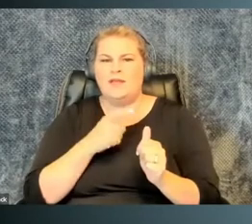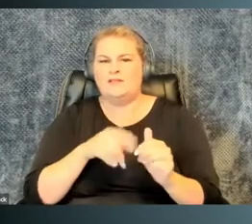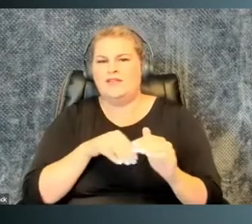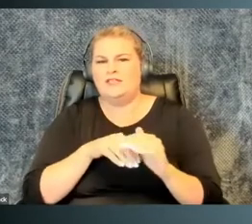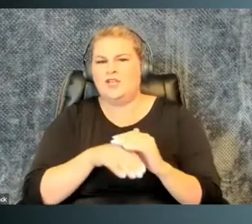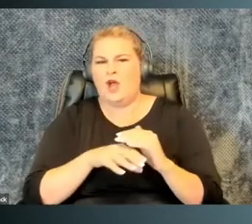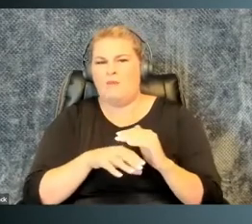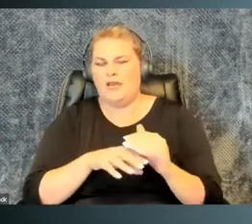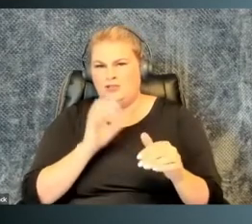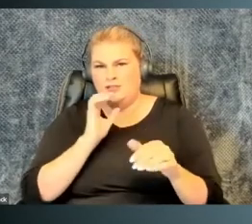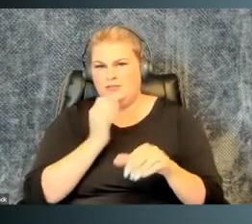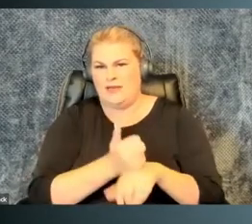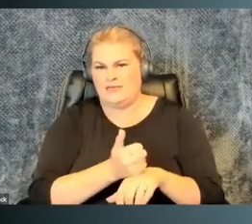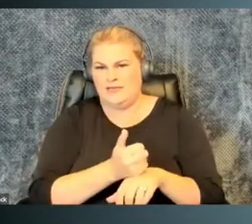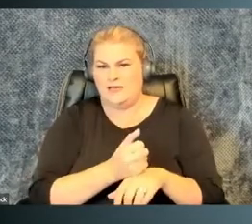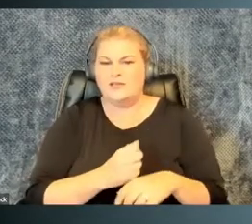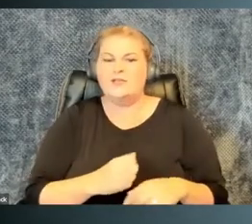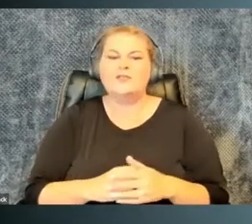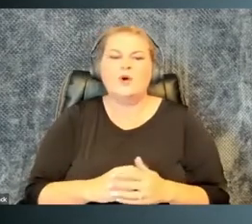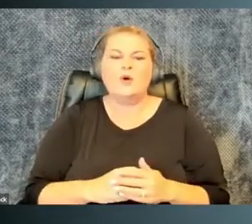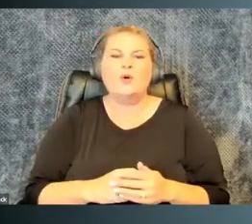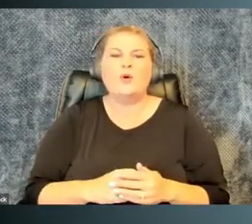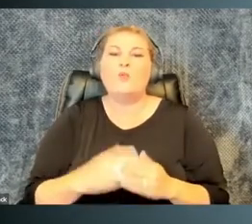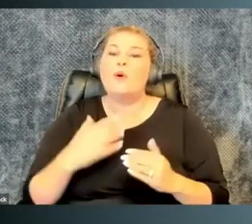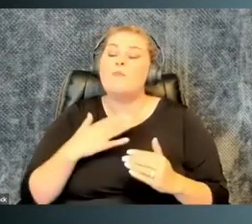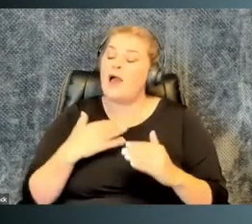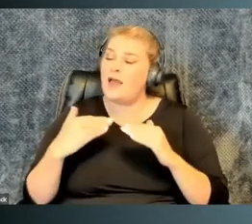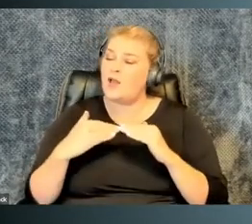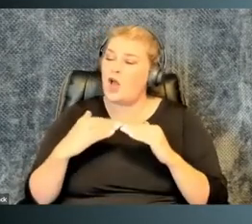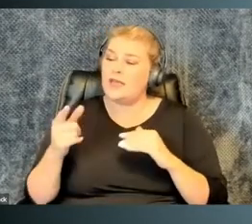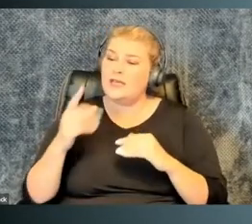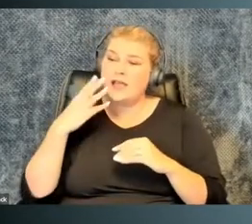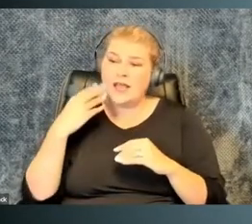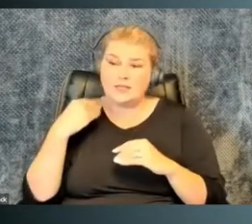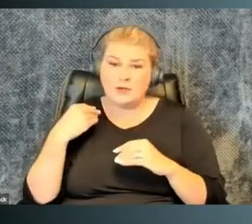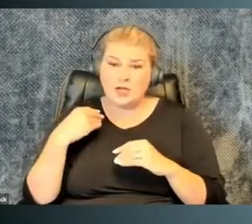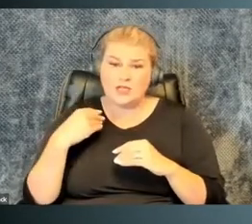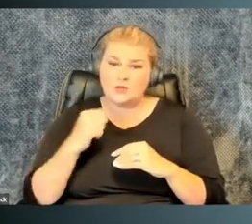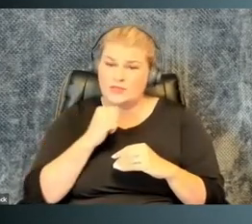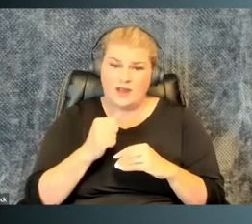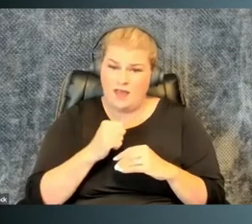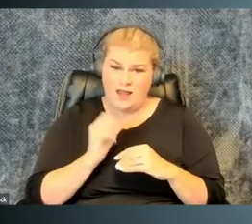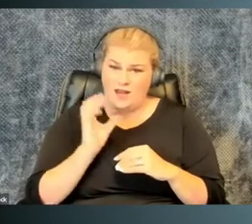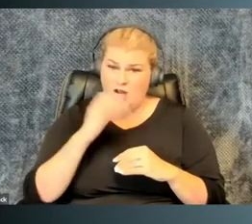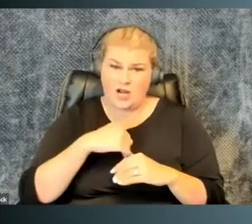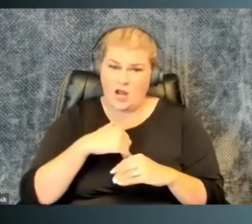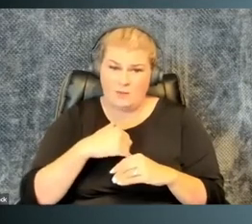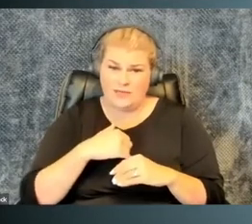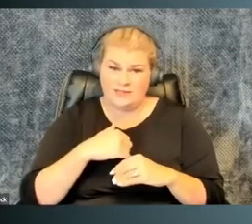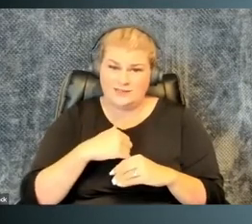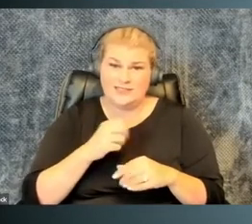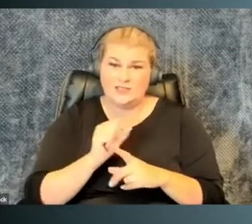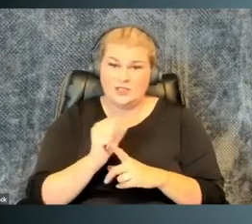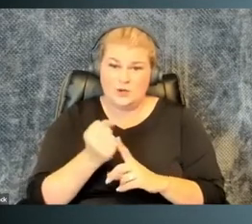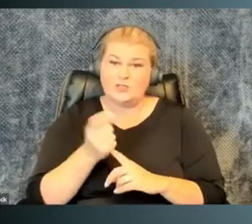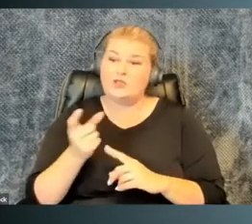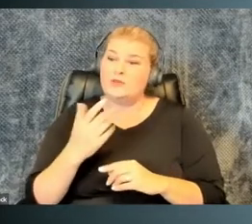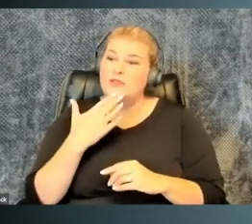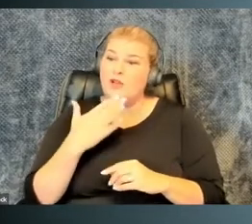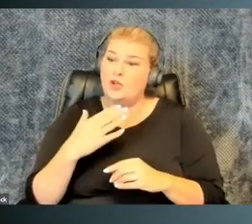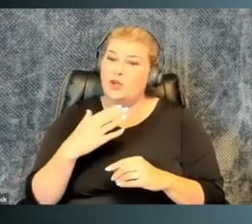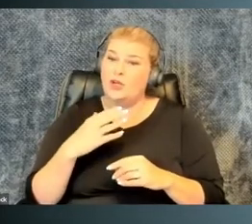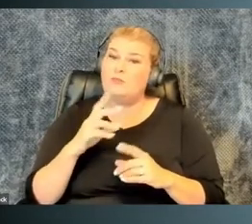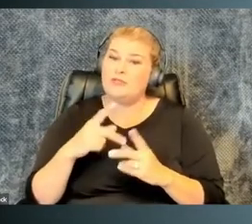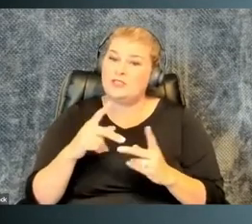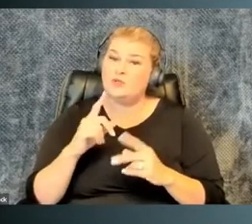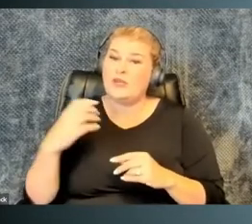start behind because of this accommodations mindset. The thing is, what my colleague encountered was not an uncommon situation, and she was